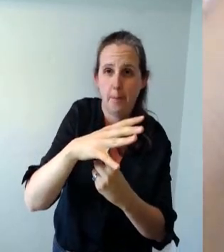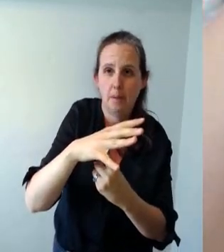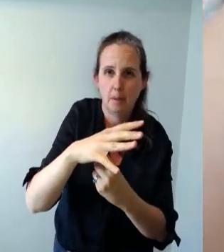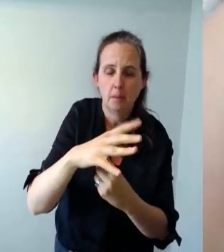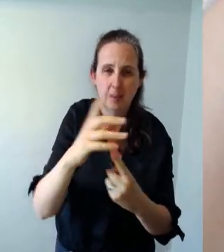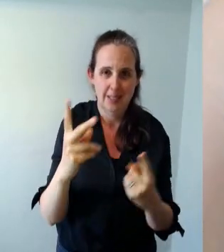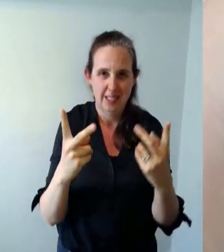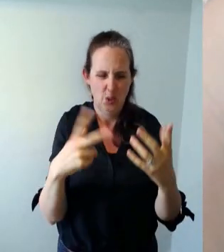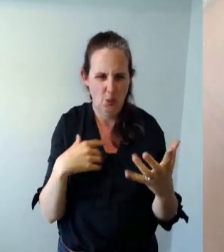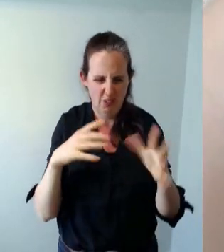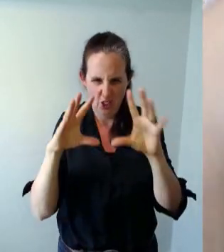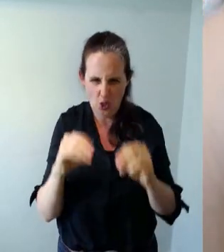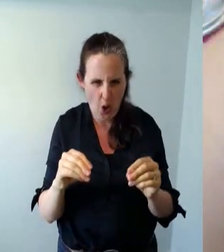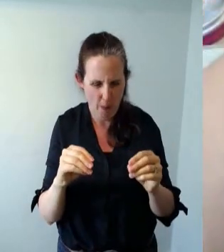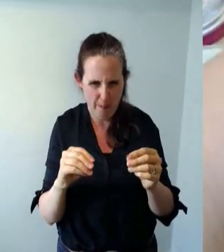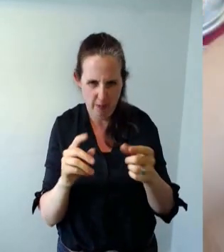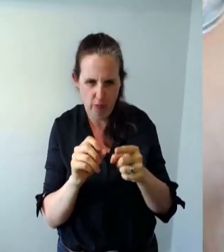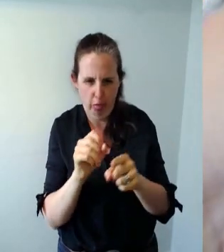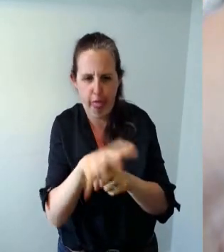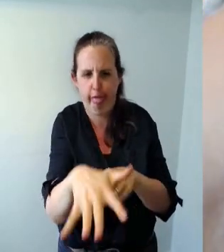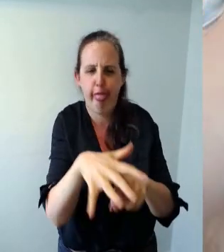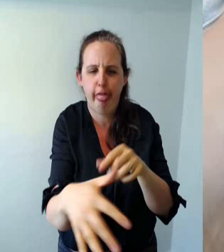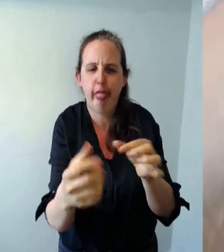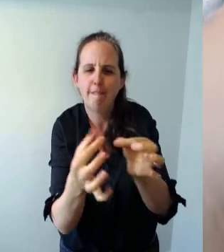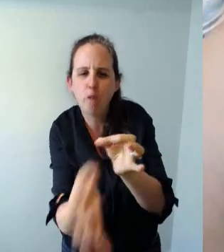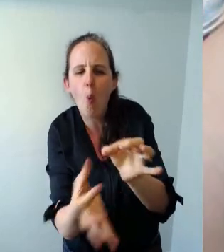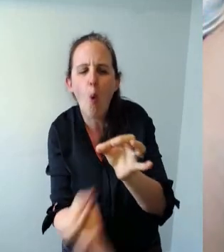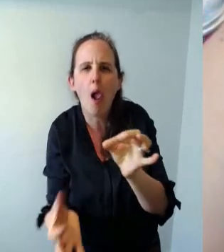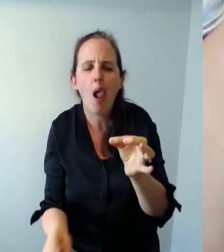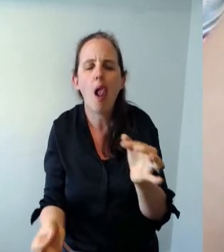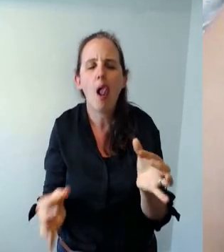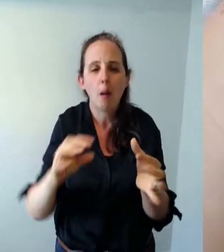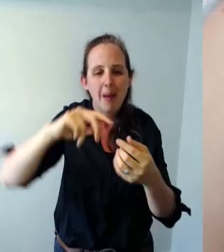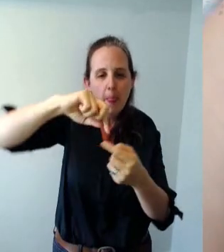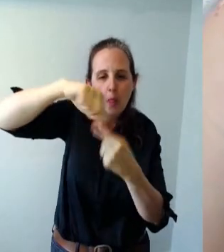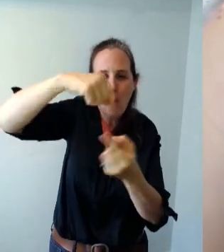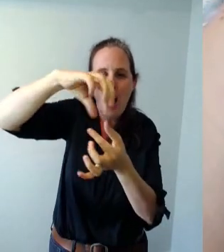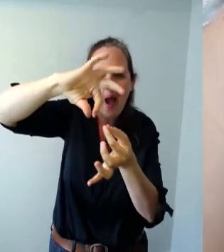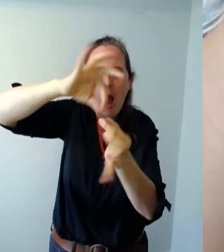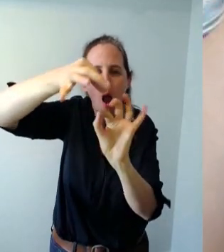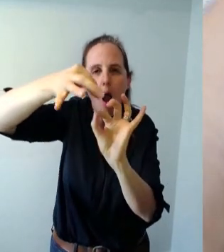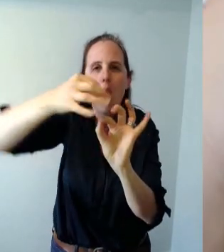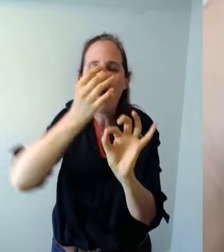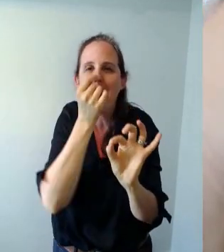off take the wire and just simply